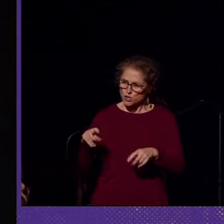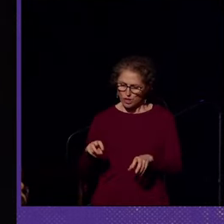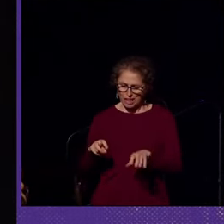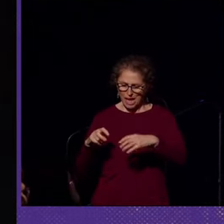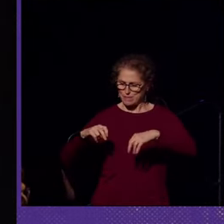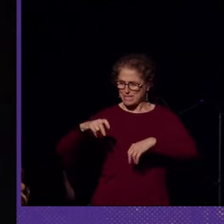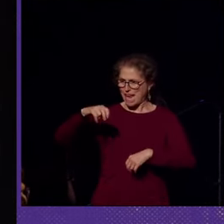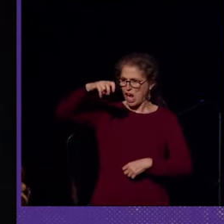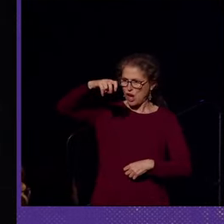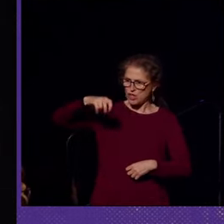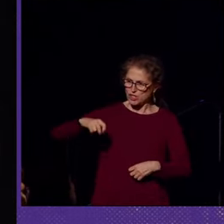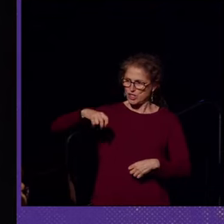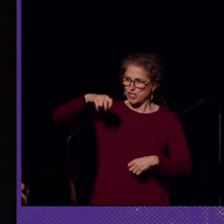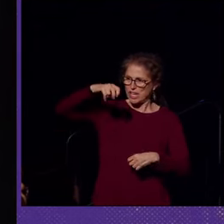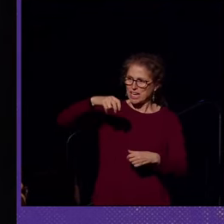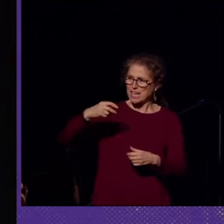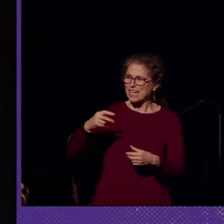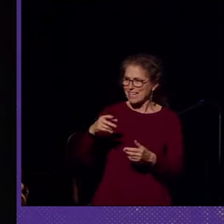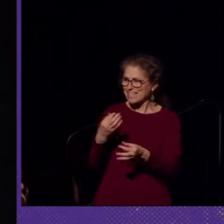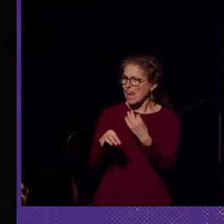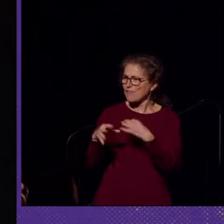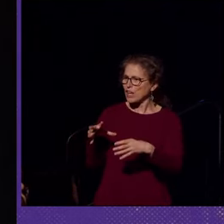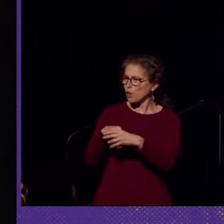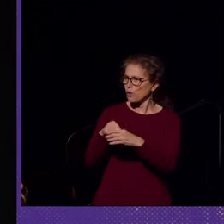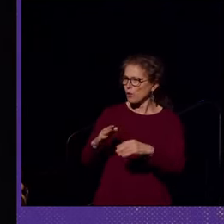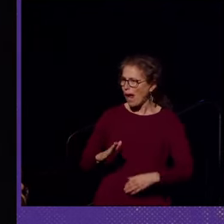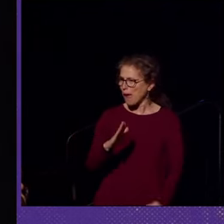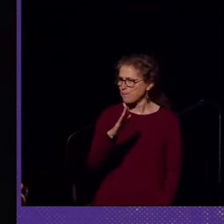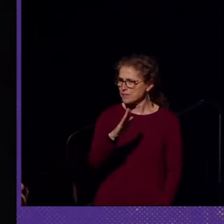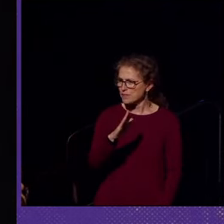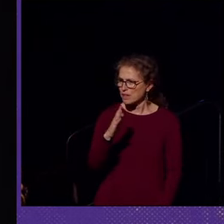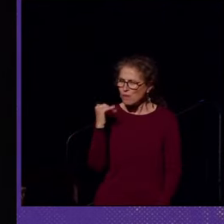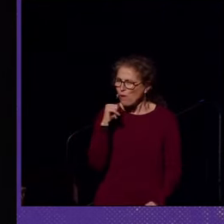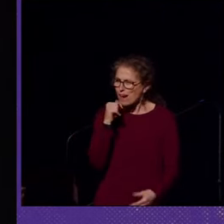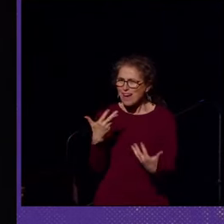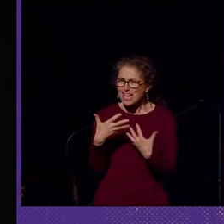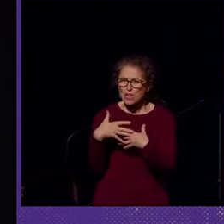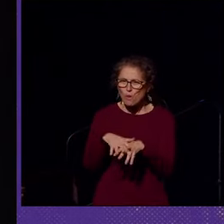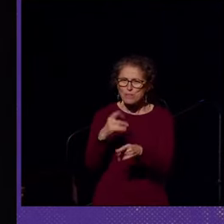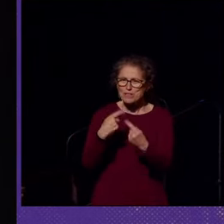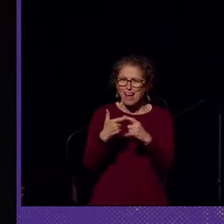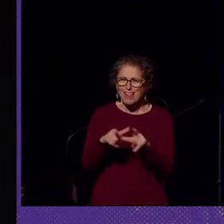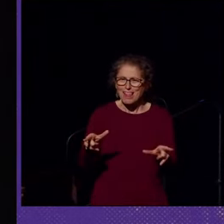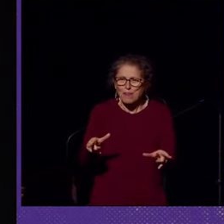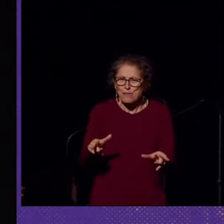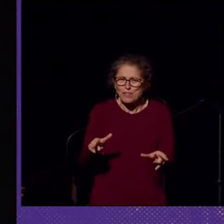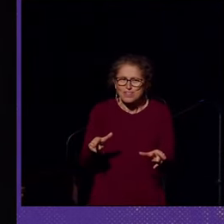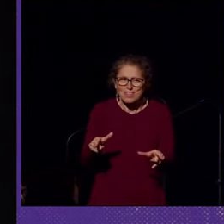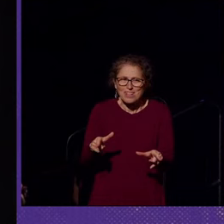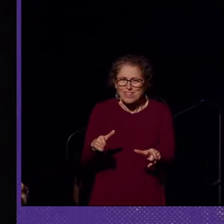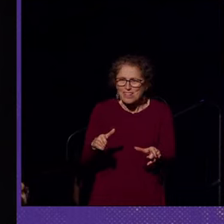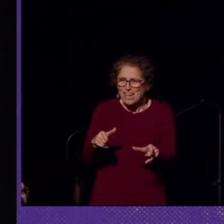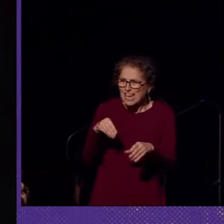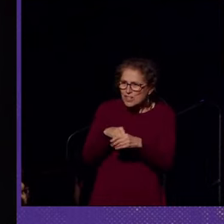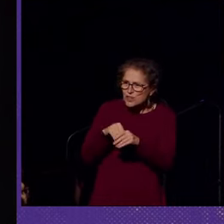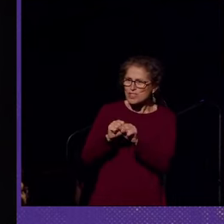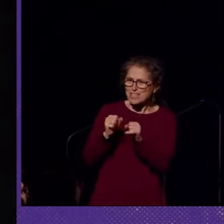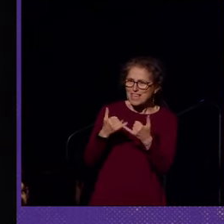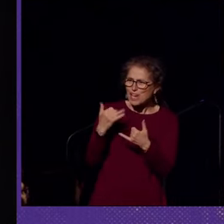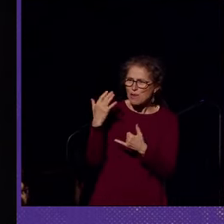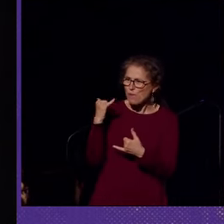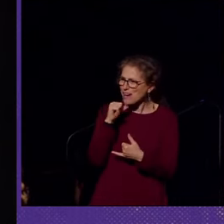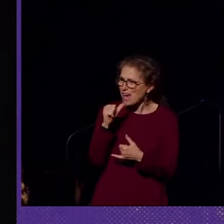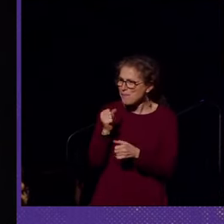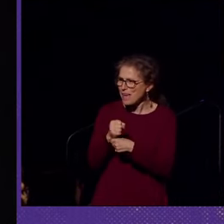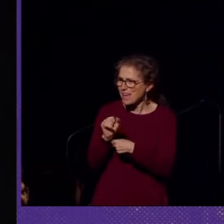rather than just including ramps. Why not incorporate sign language training in all levels of society? Why not